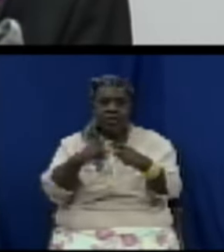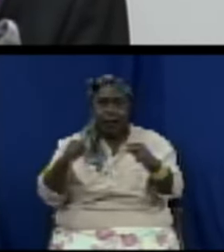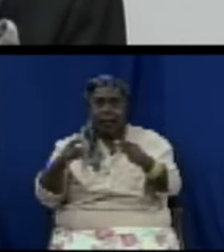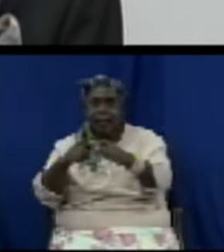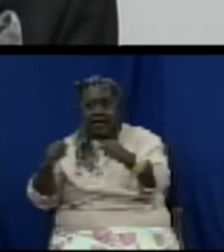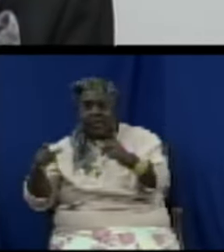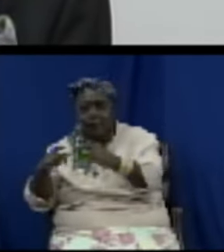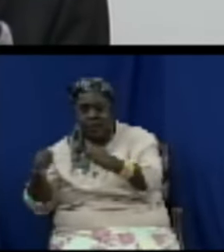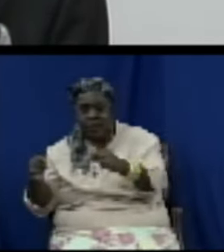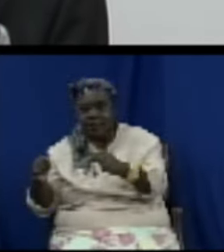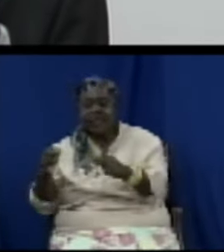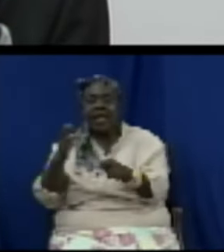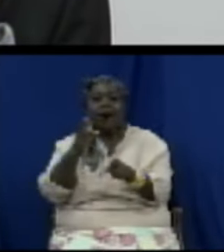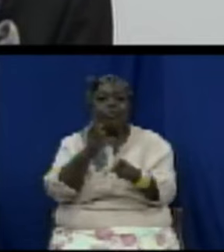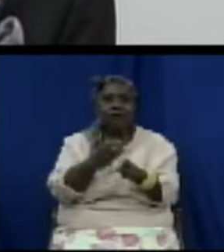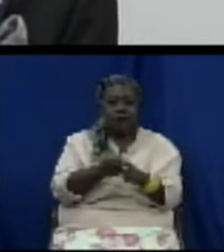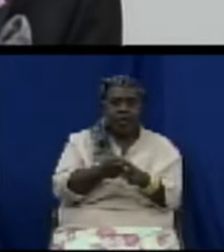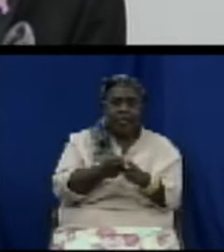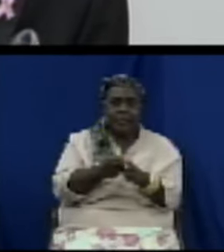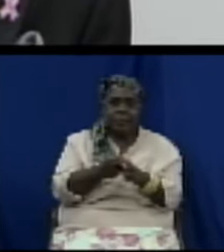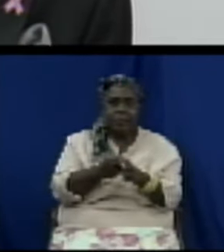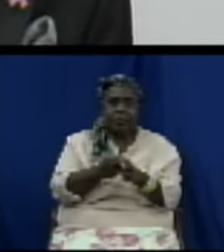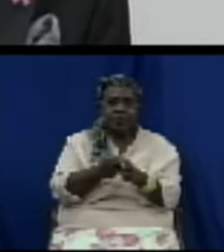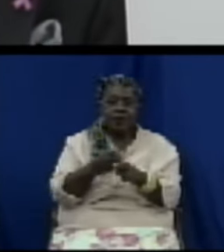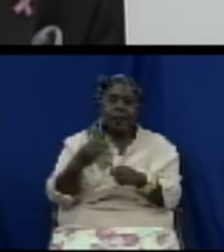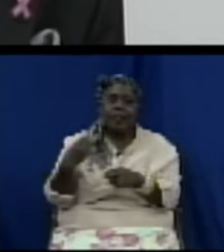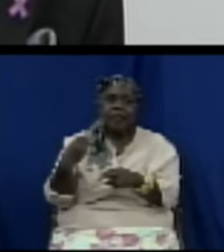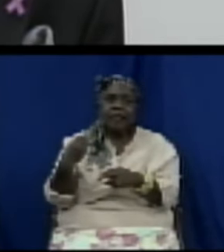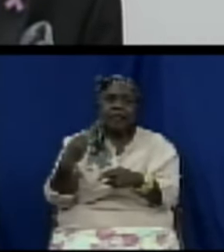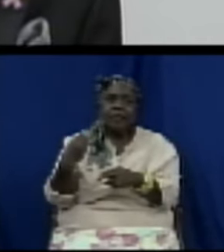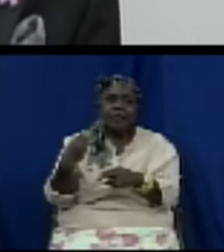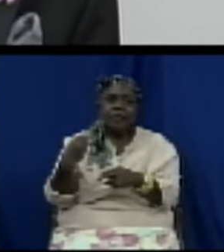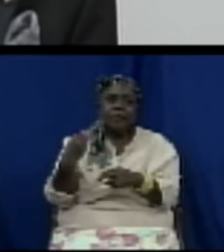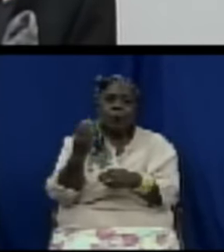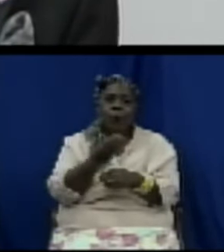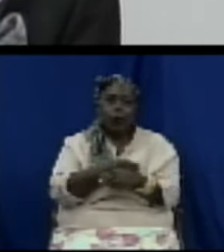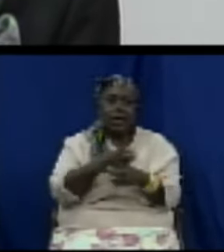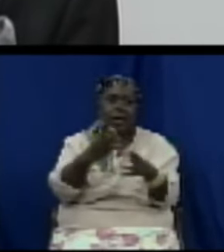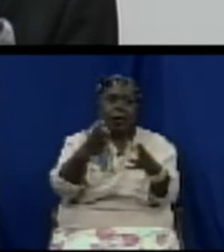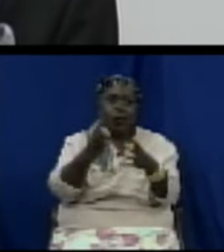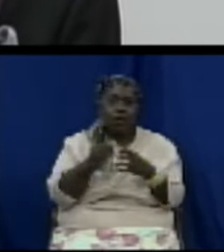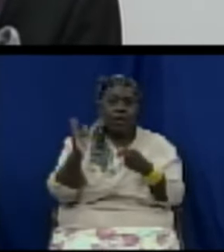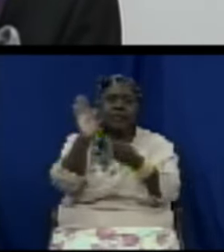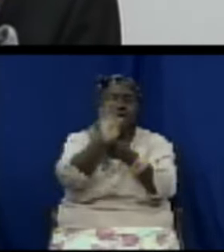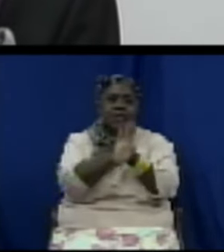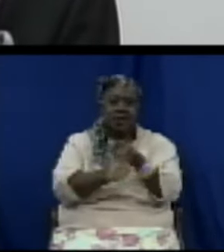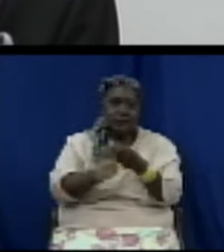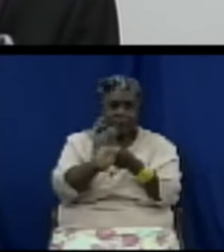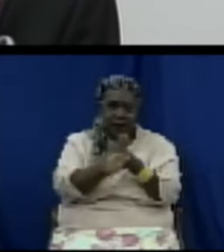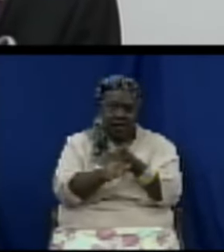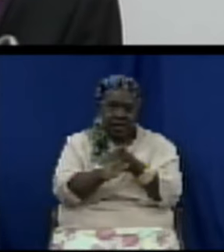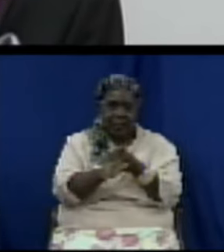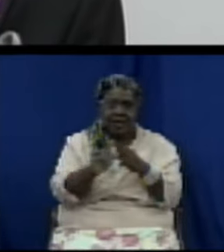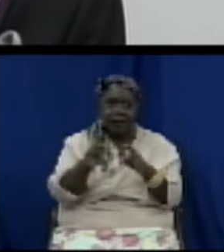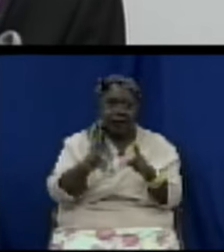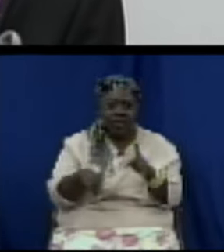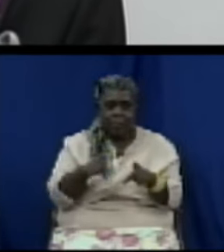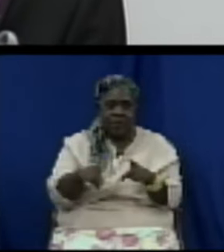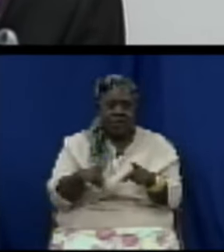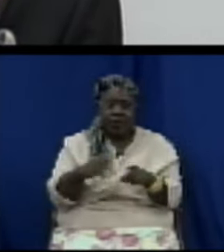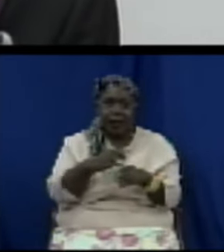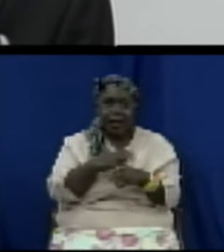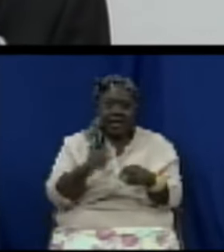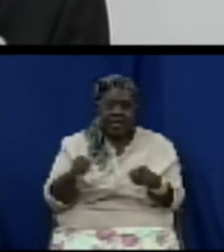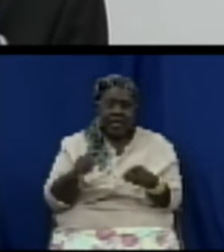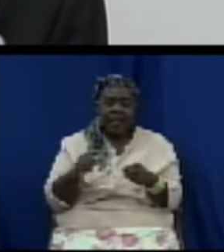goods rich can have harmful and environmental effects that